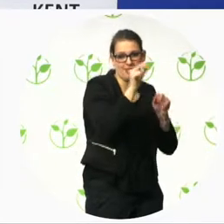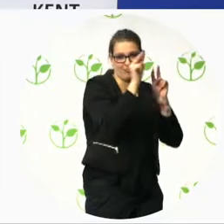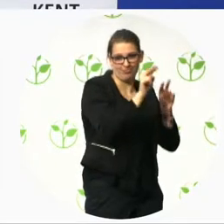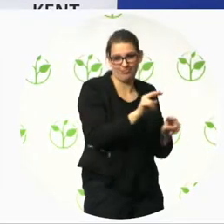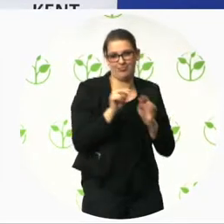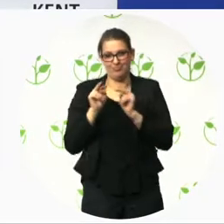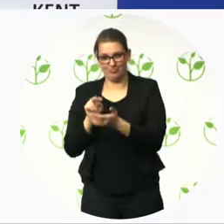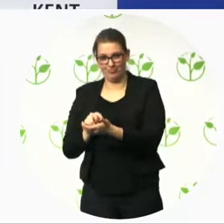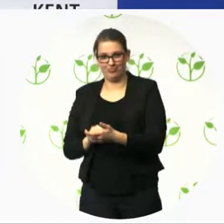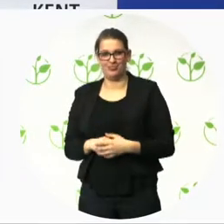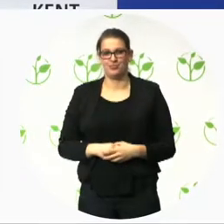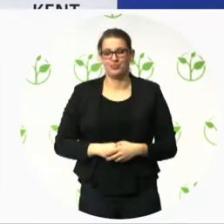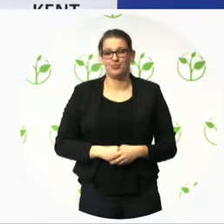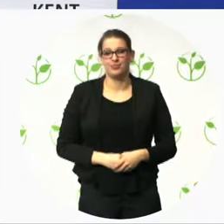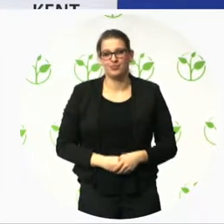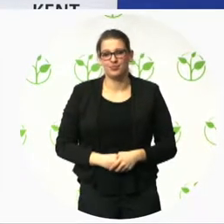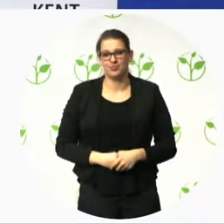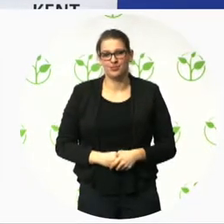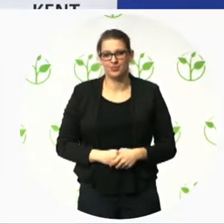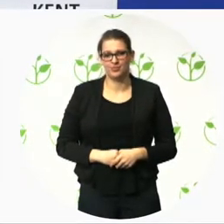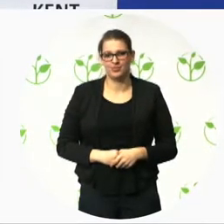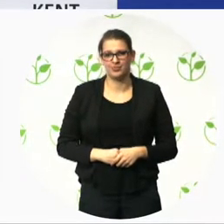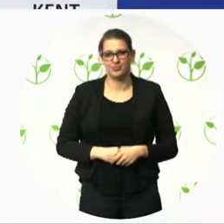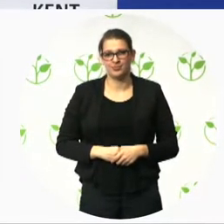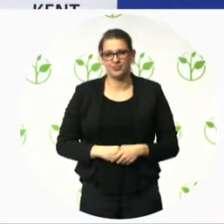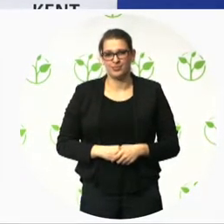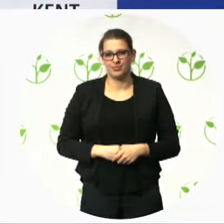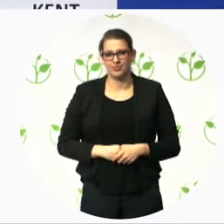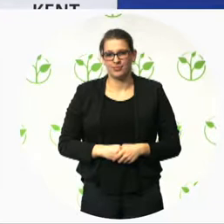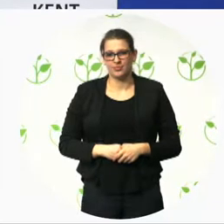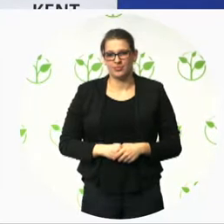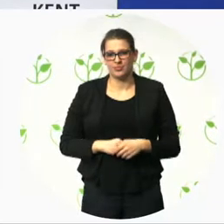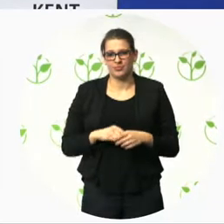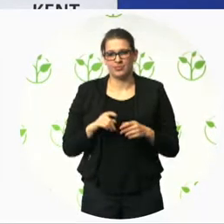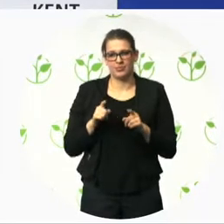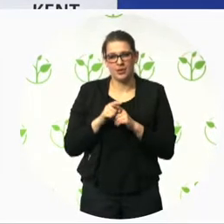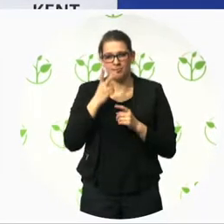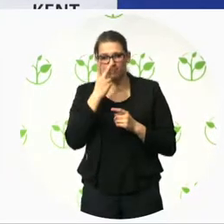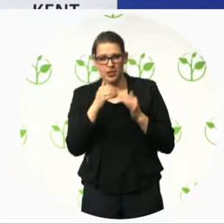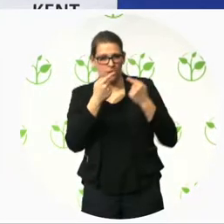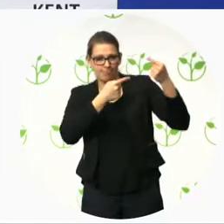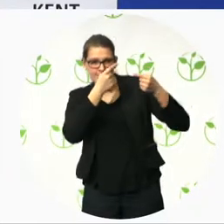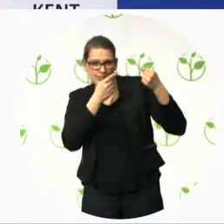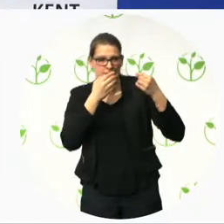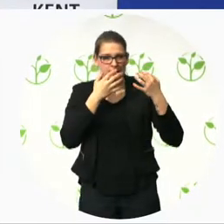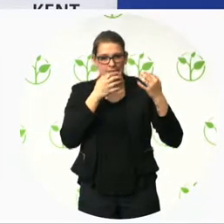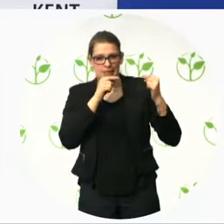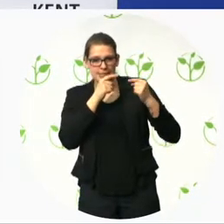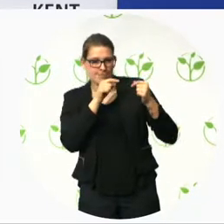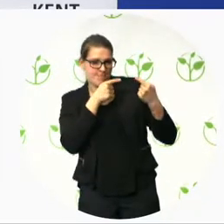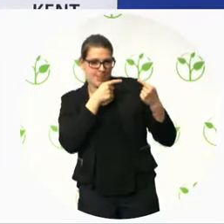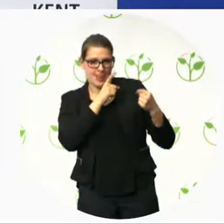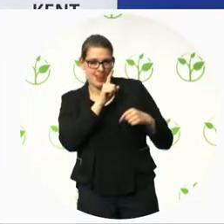and making accessibility solutions more affordable. And finally, it's a virtuous circle because more